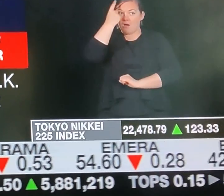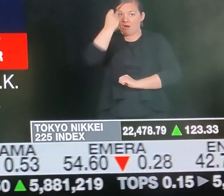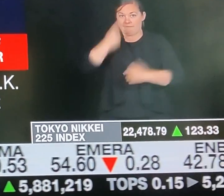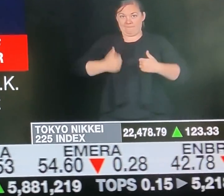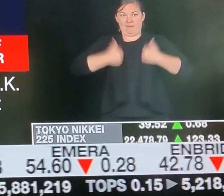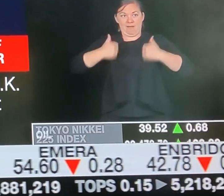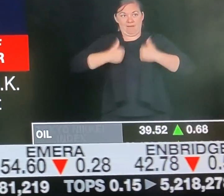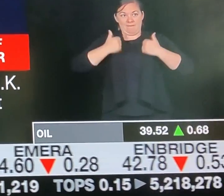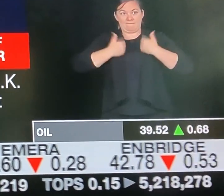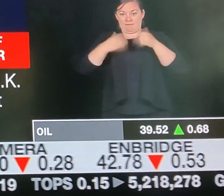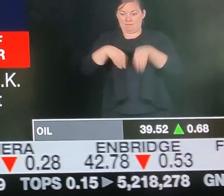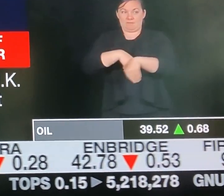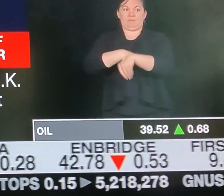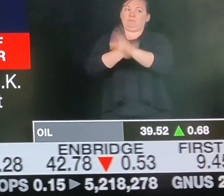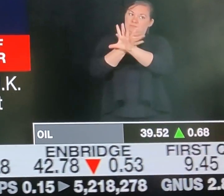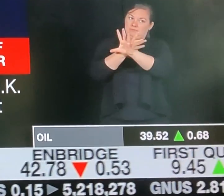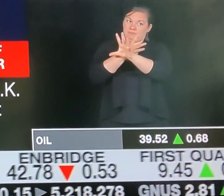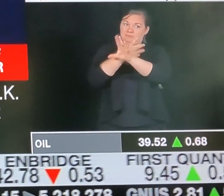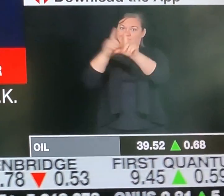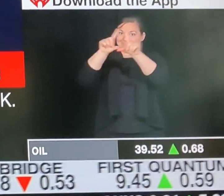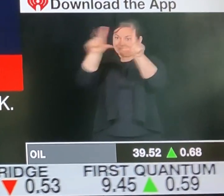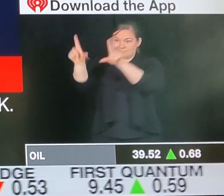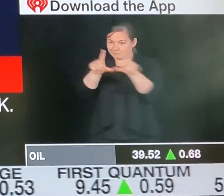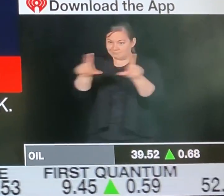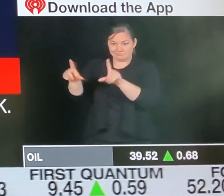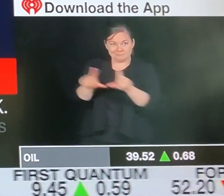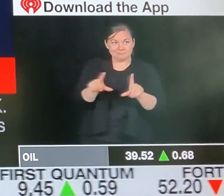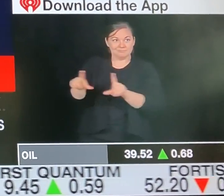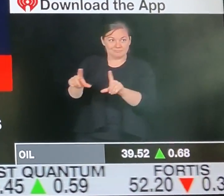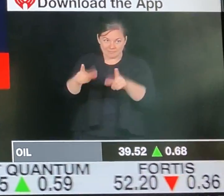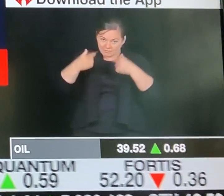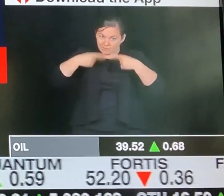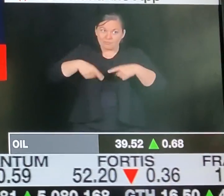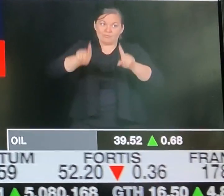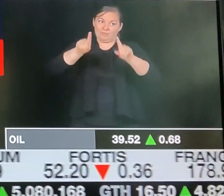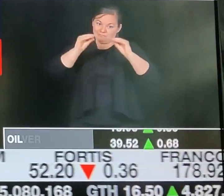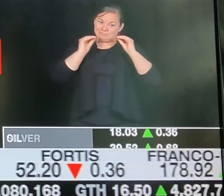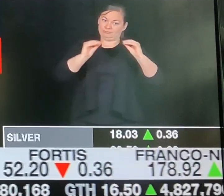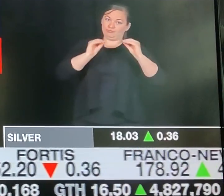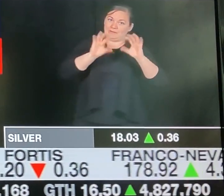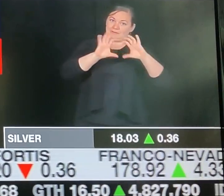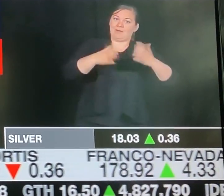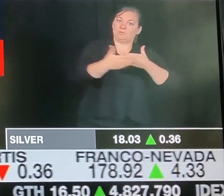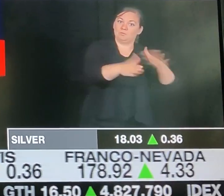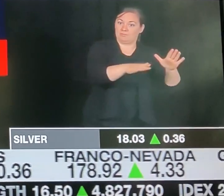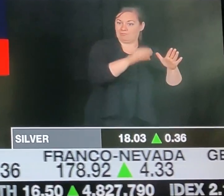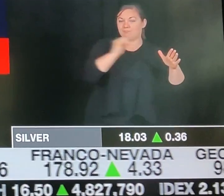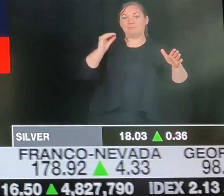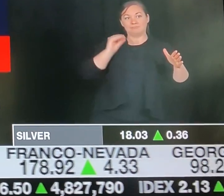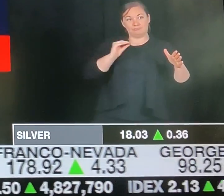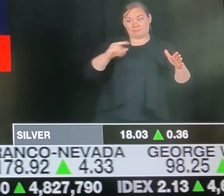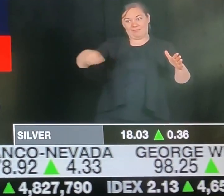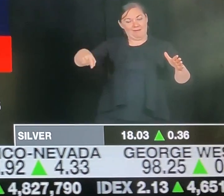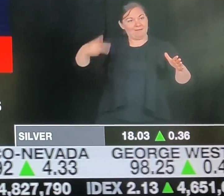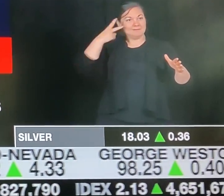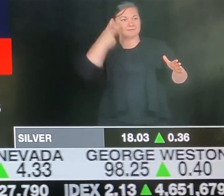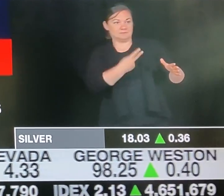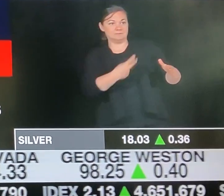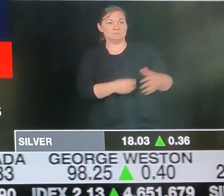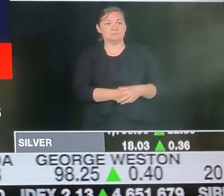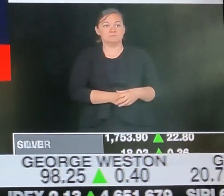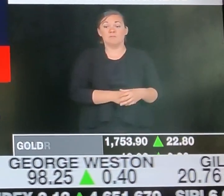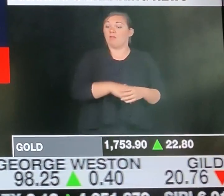approach asks that students remain in contact only with their classmates and to extend possible a single teacher throughout the day.